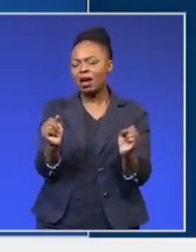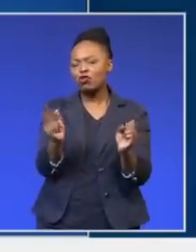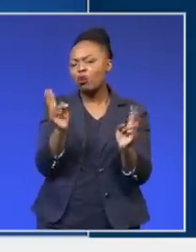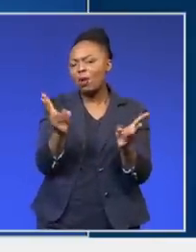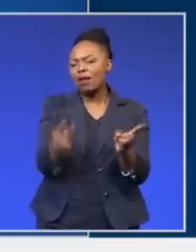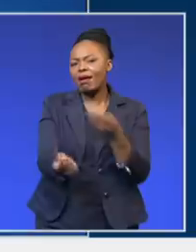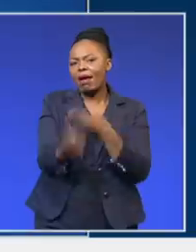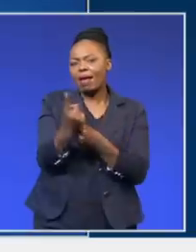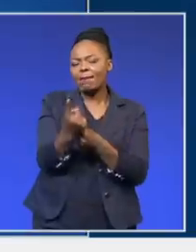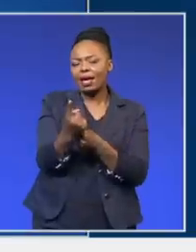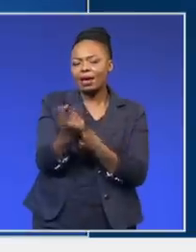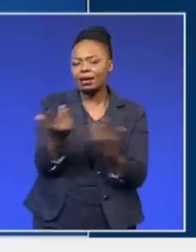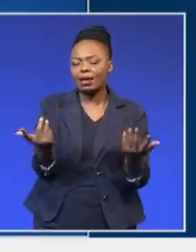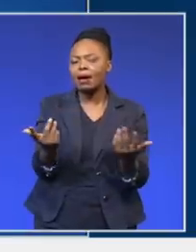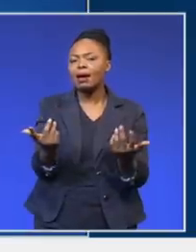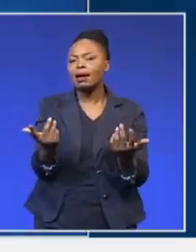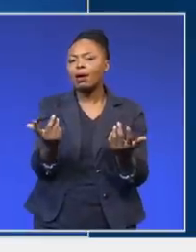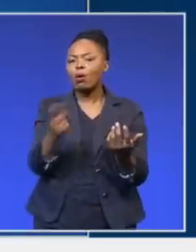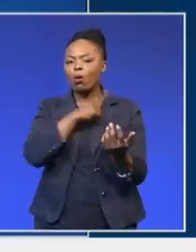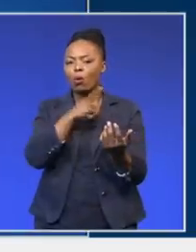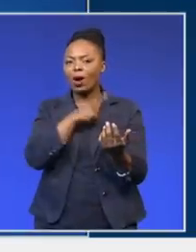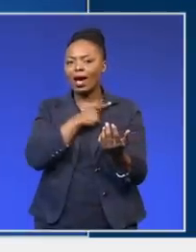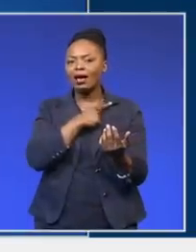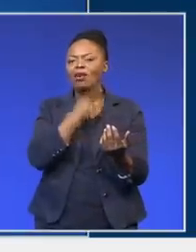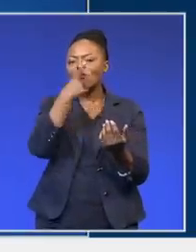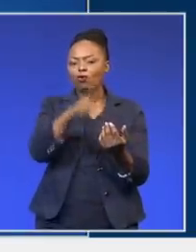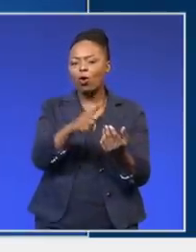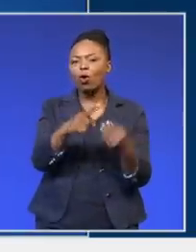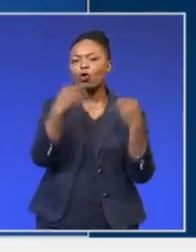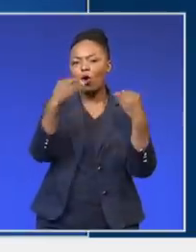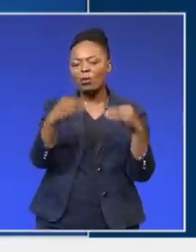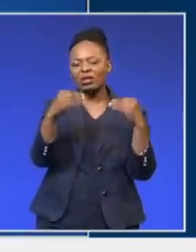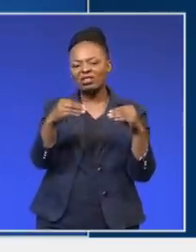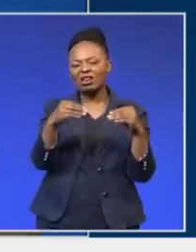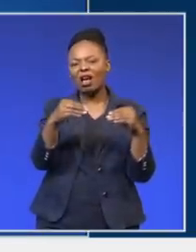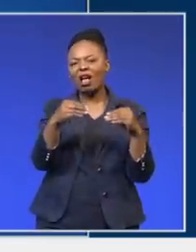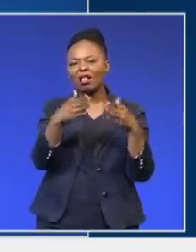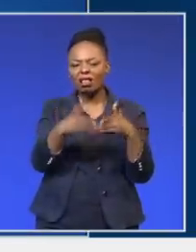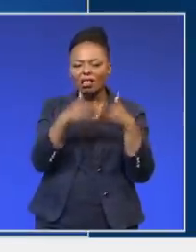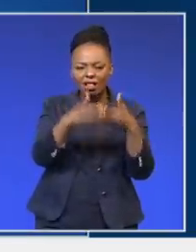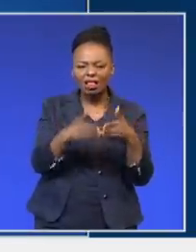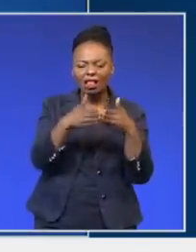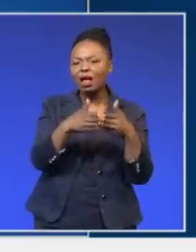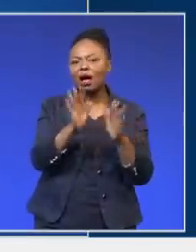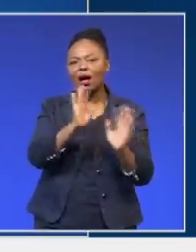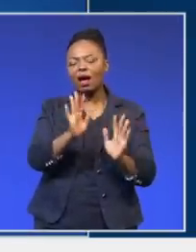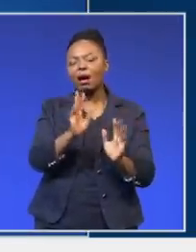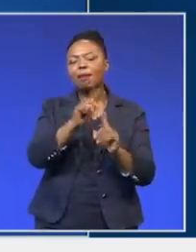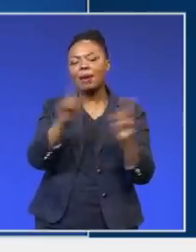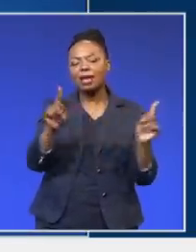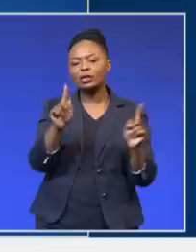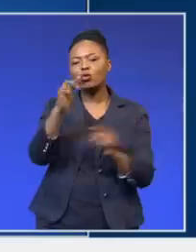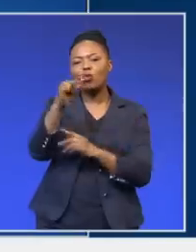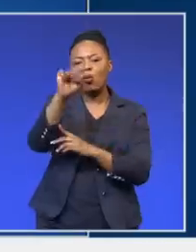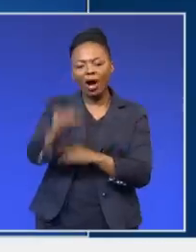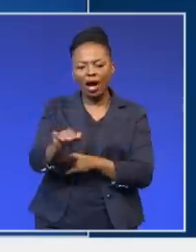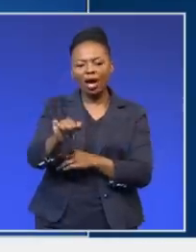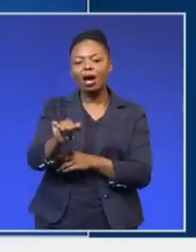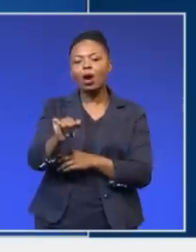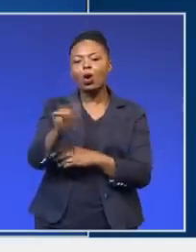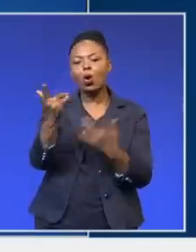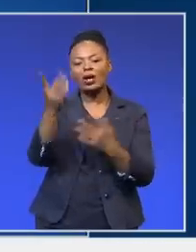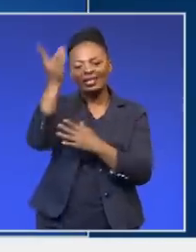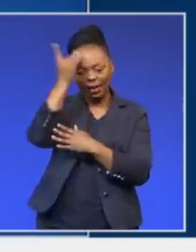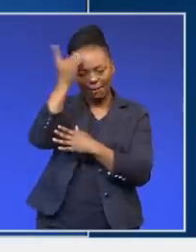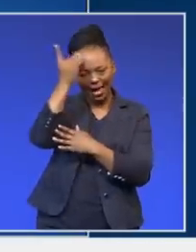place in a ordinary commercial port like Cape Town, Couga, Cabeca or Durban. So, the